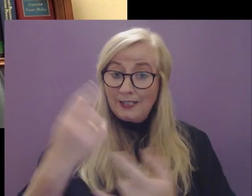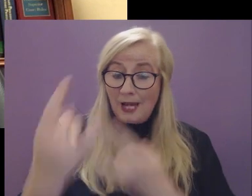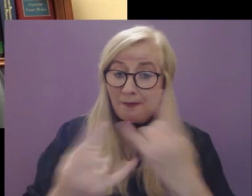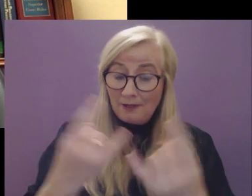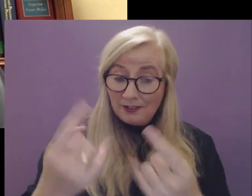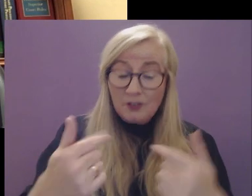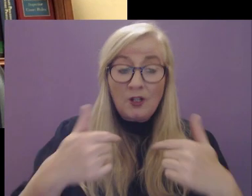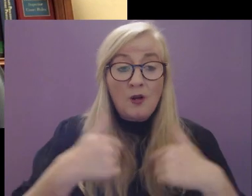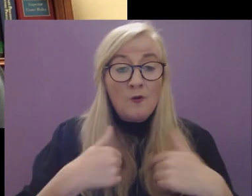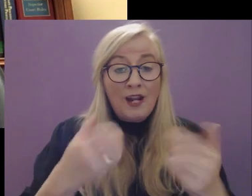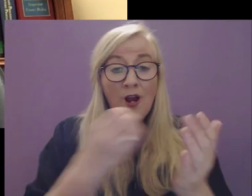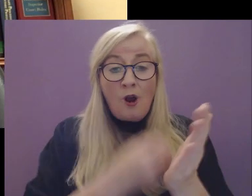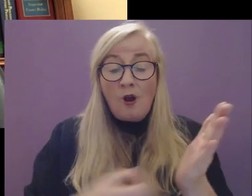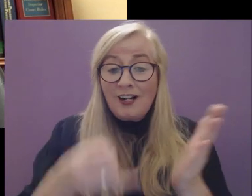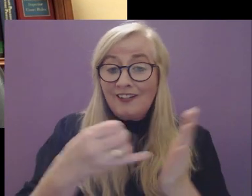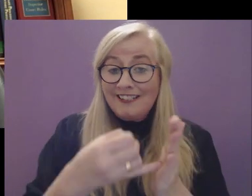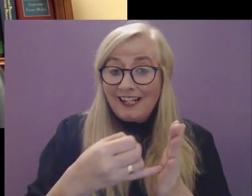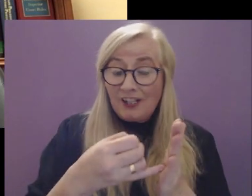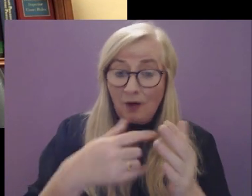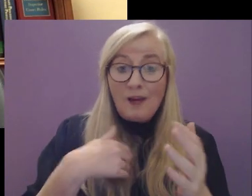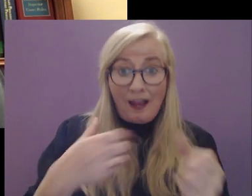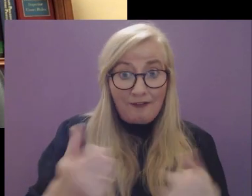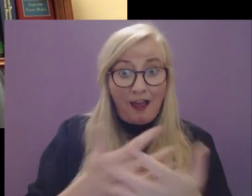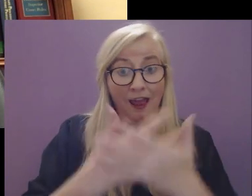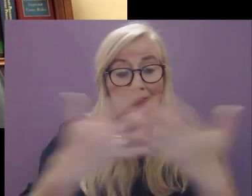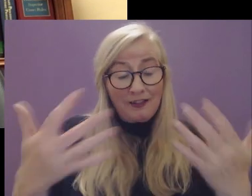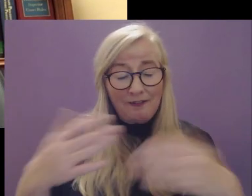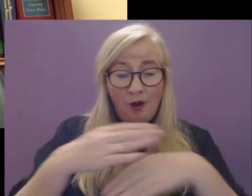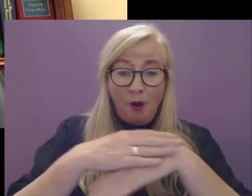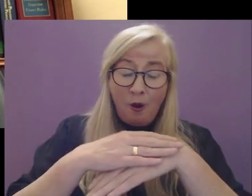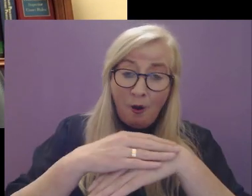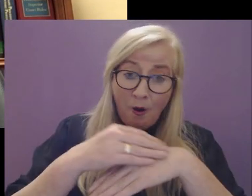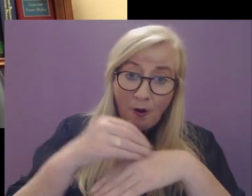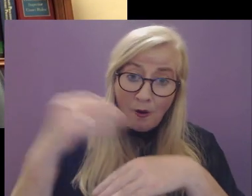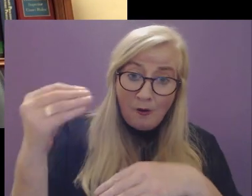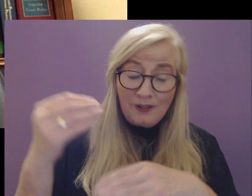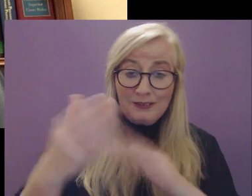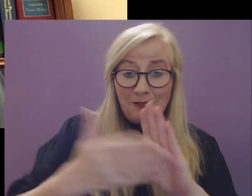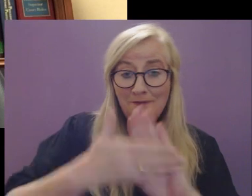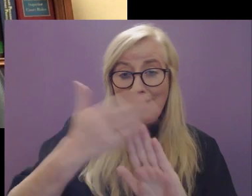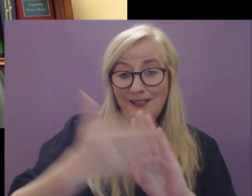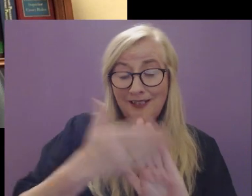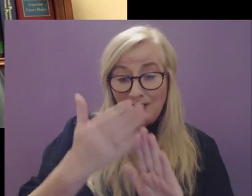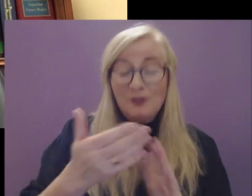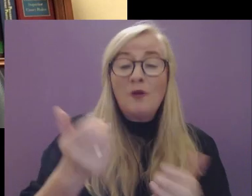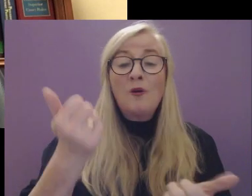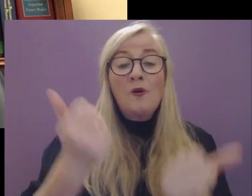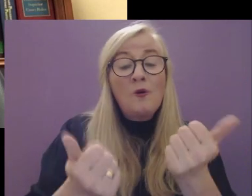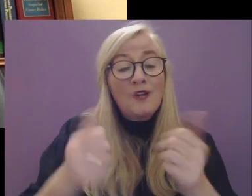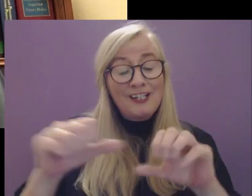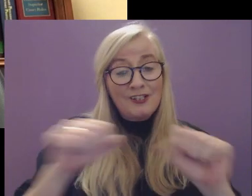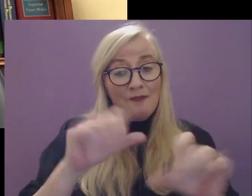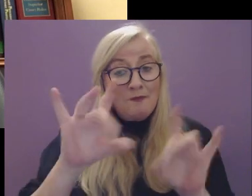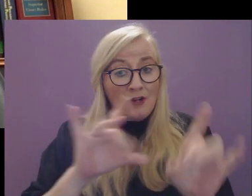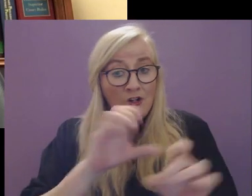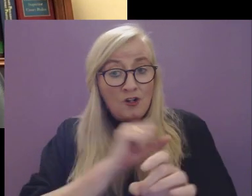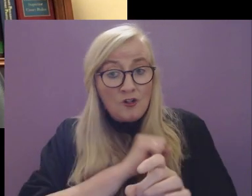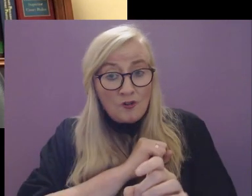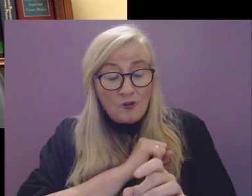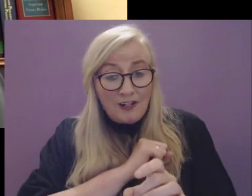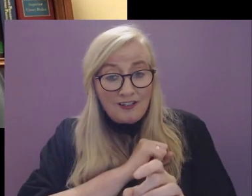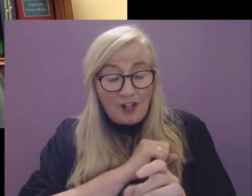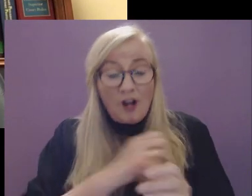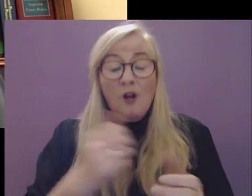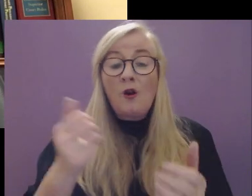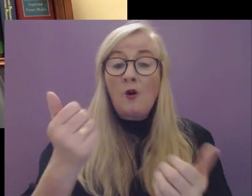As an organisation which inherited a large number of very aged buildings, the court service is committed to ensuring that the